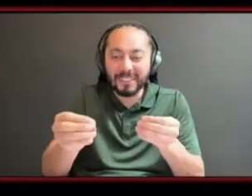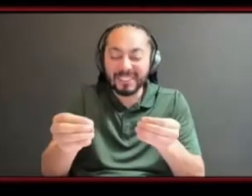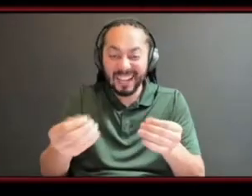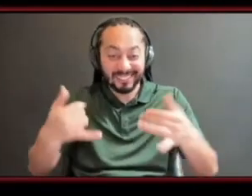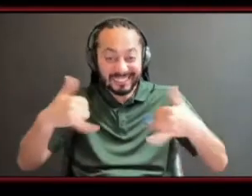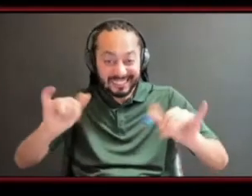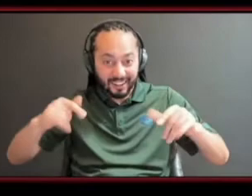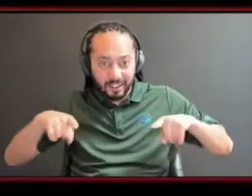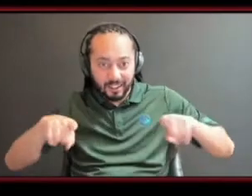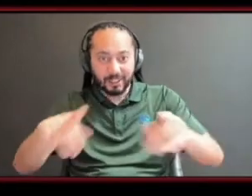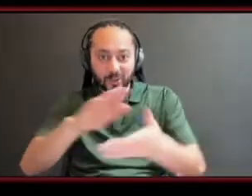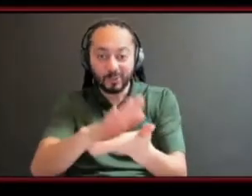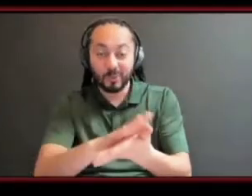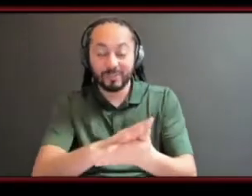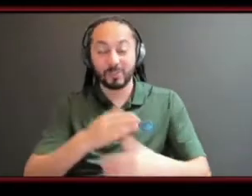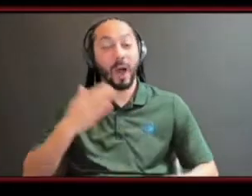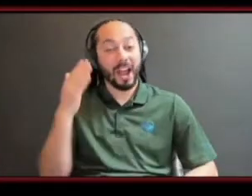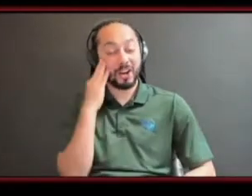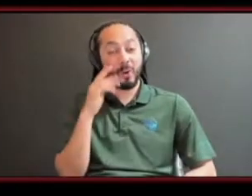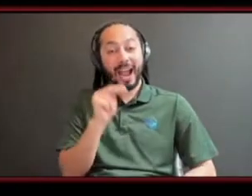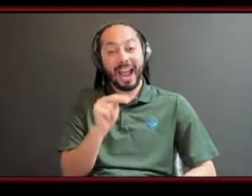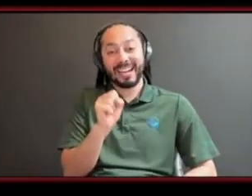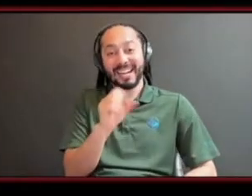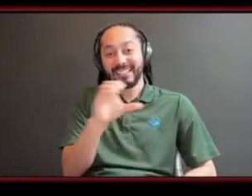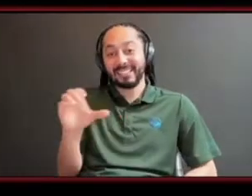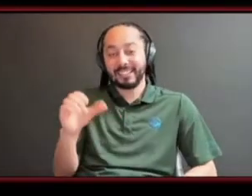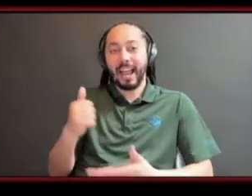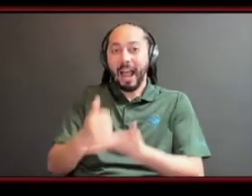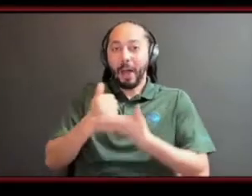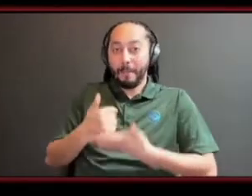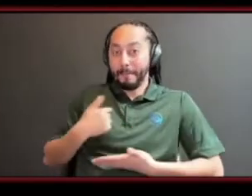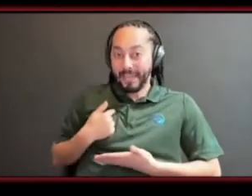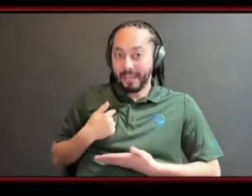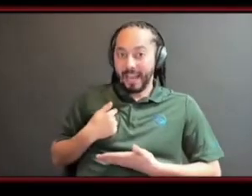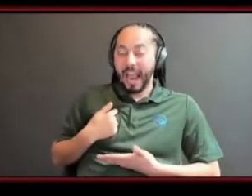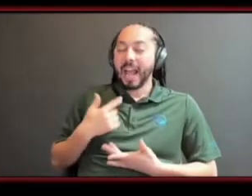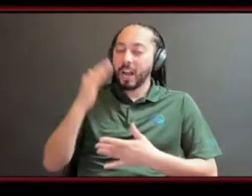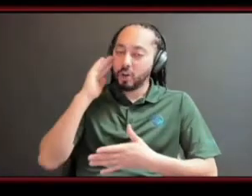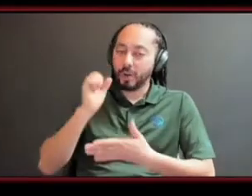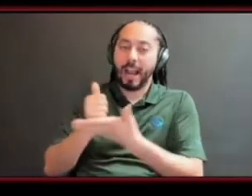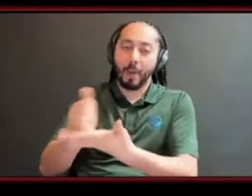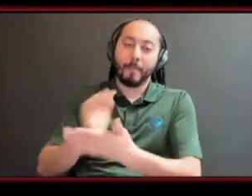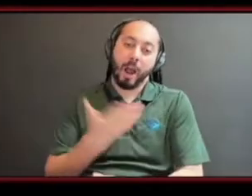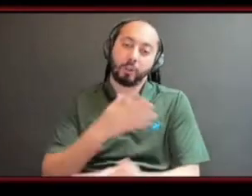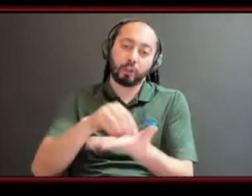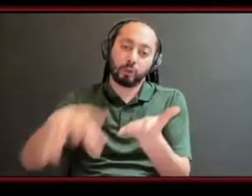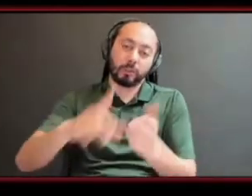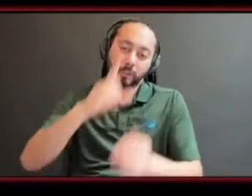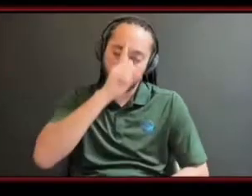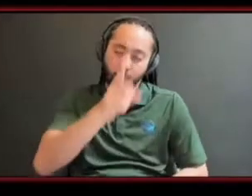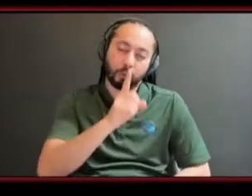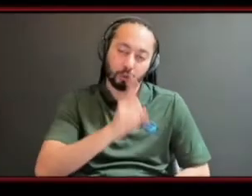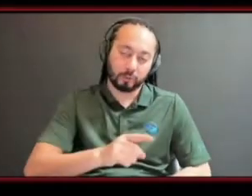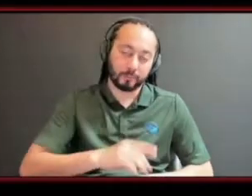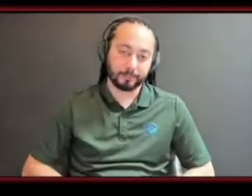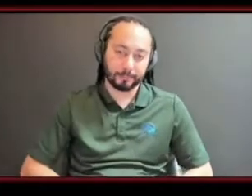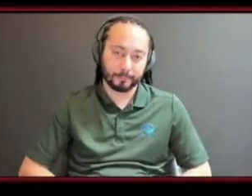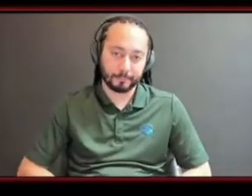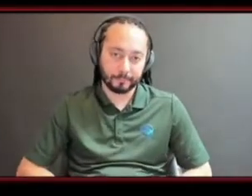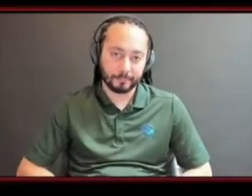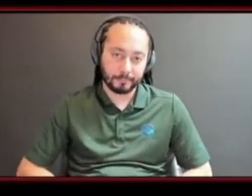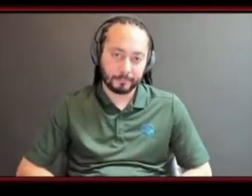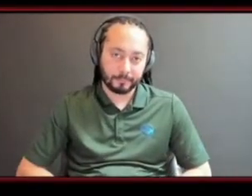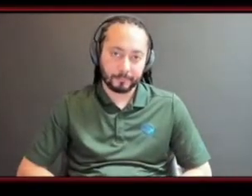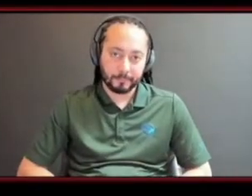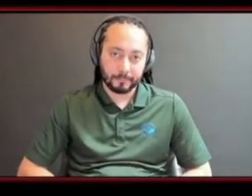ncc helped me with my business and i know that they can help our students um i think uh